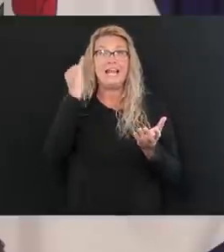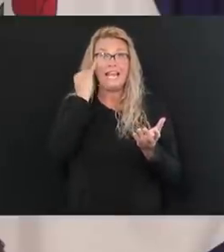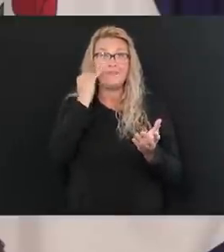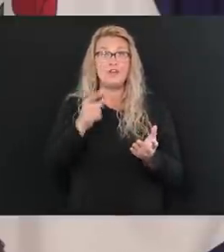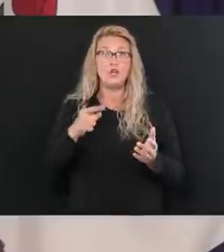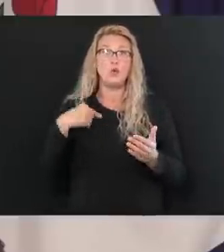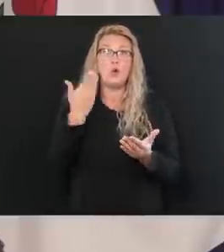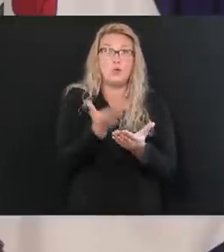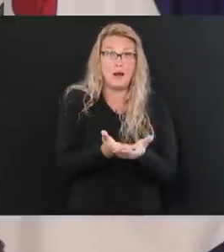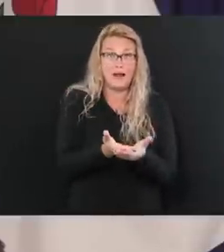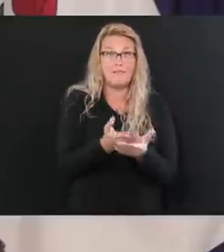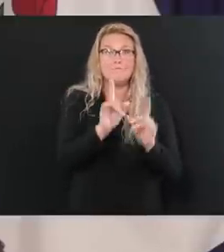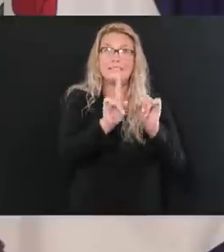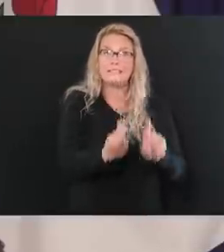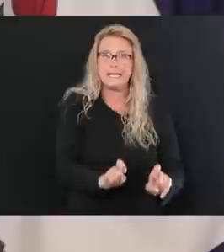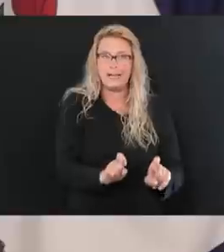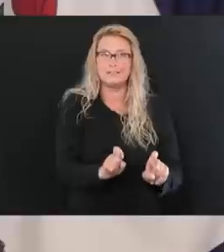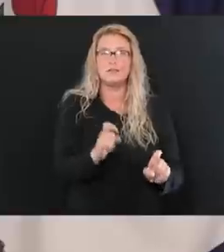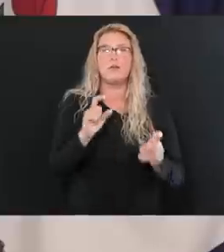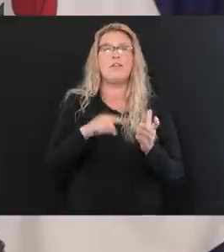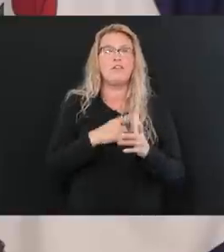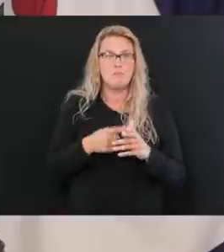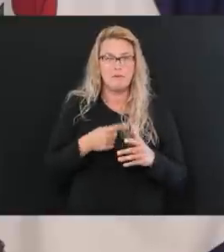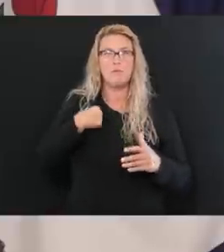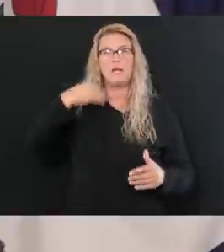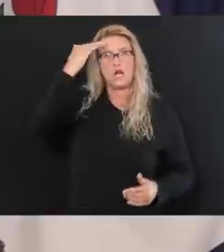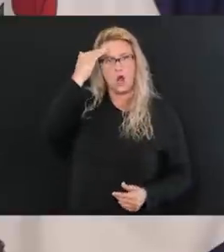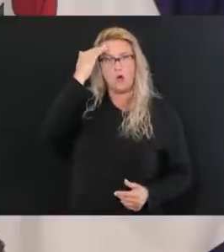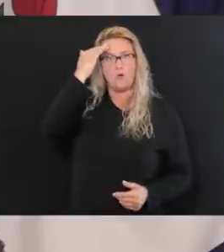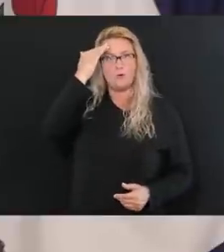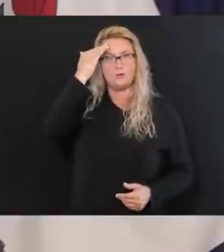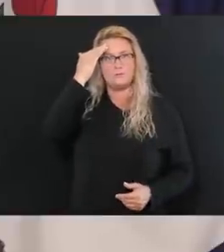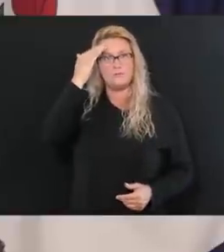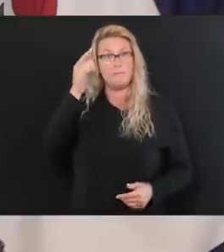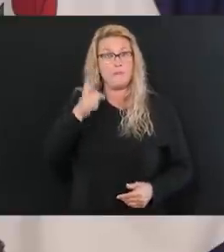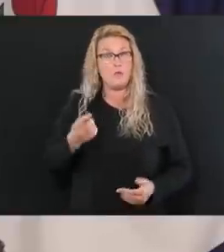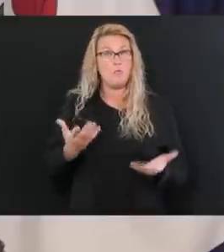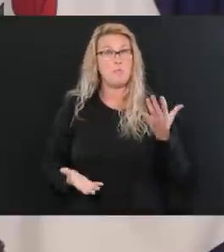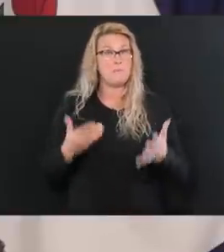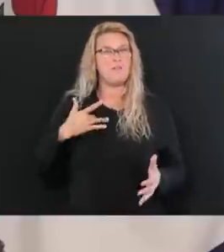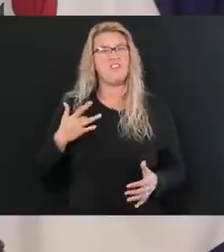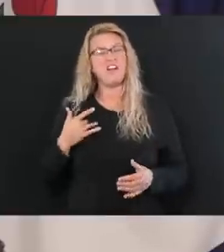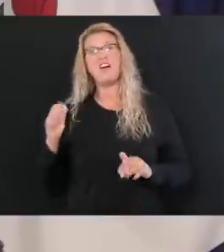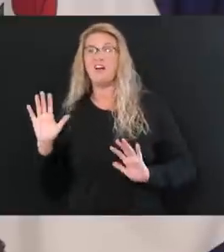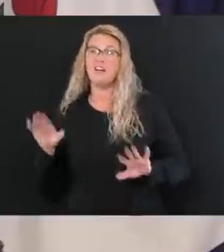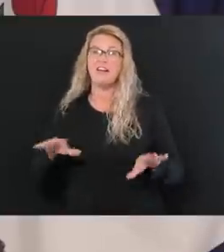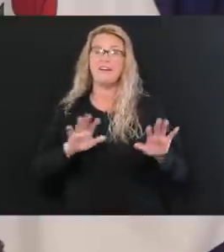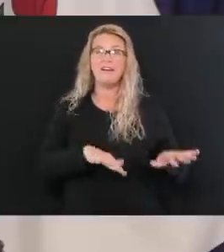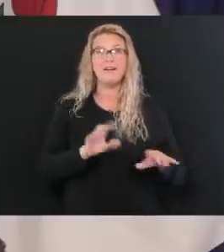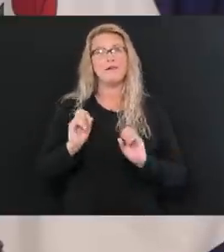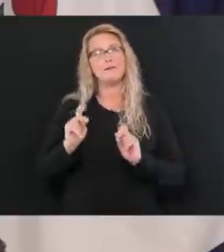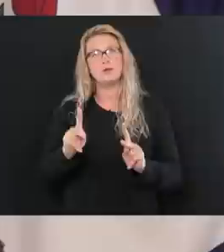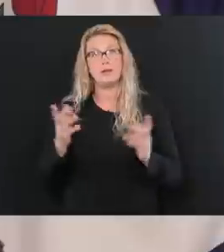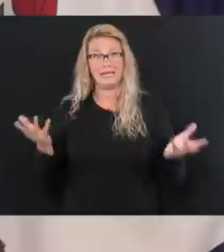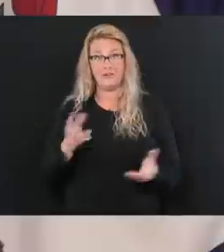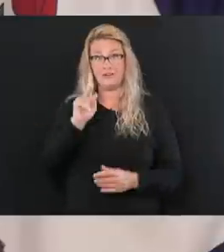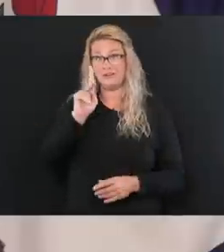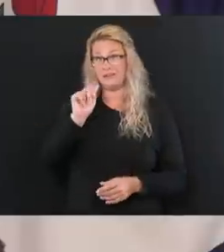more. Now, you may think we're doing that. In Kanawha County,